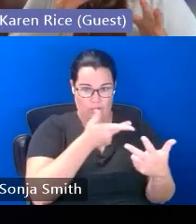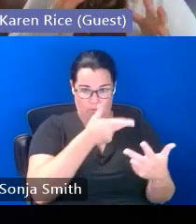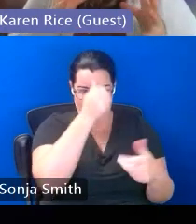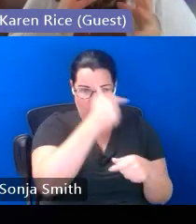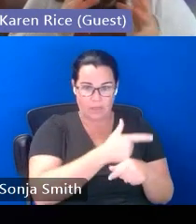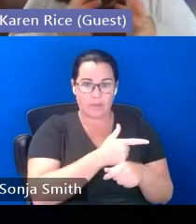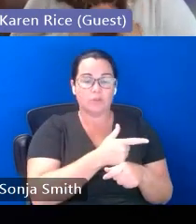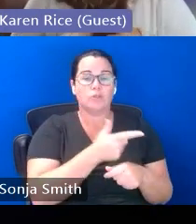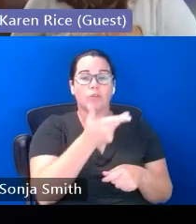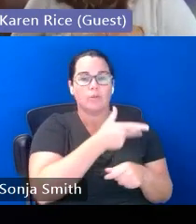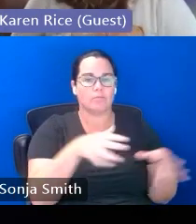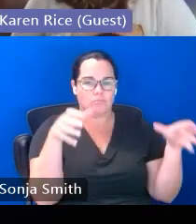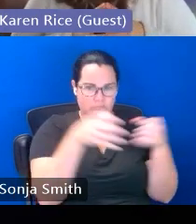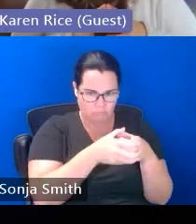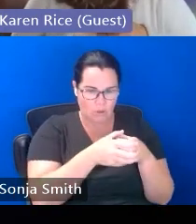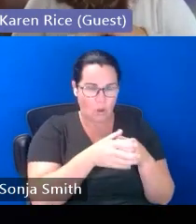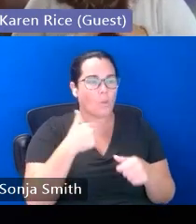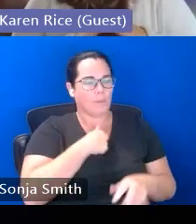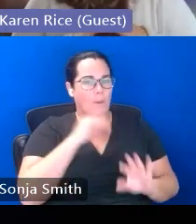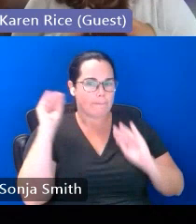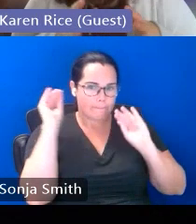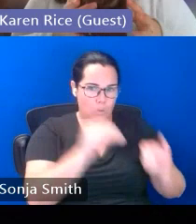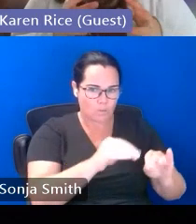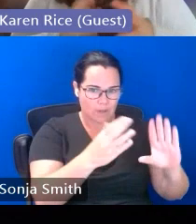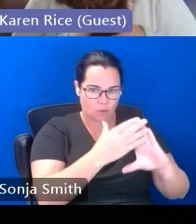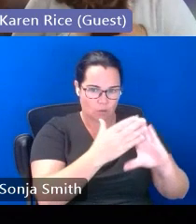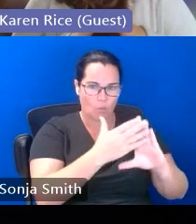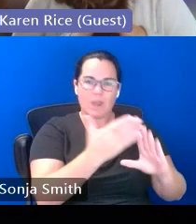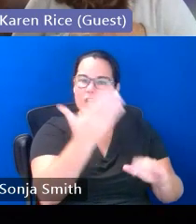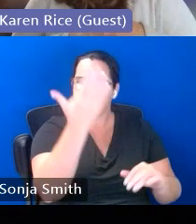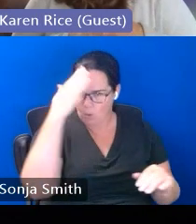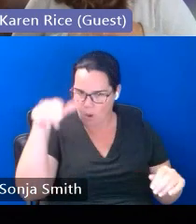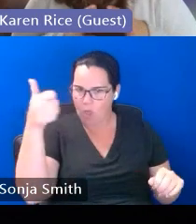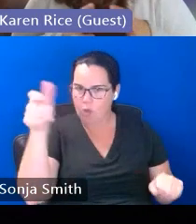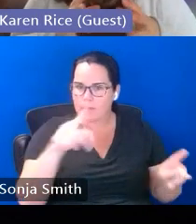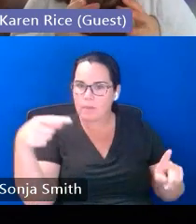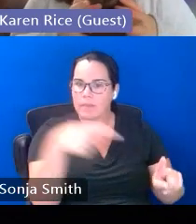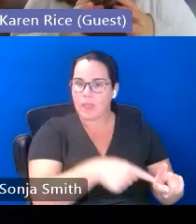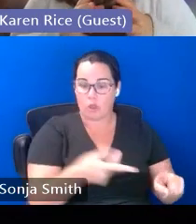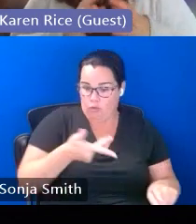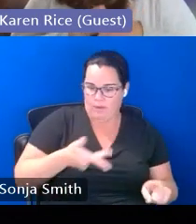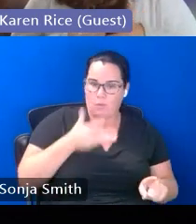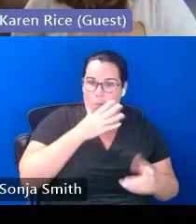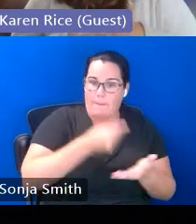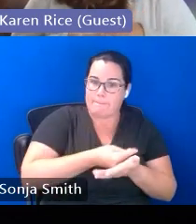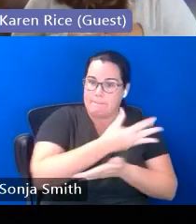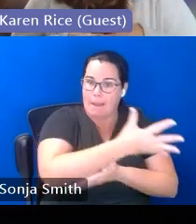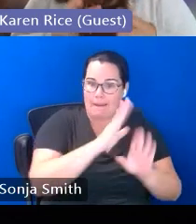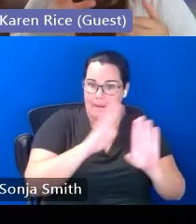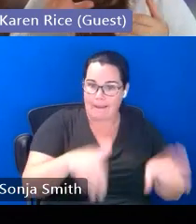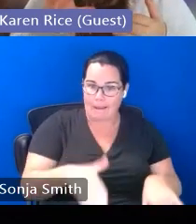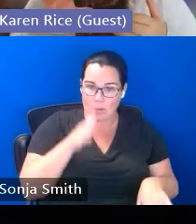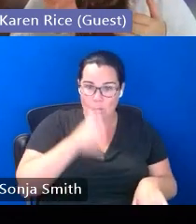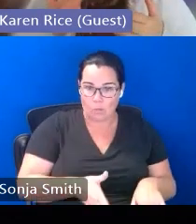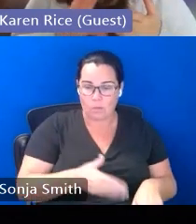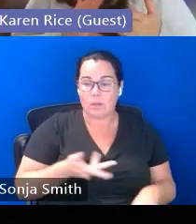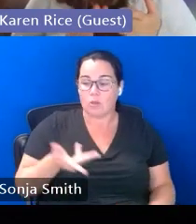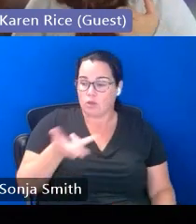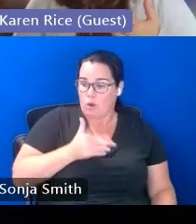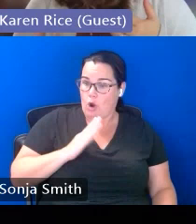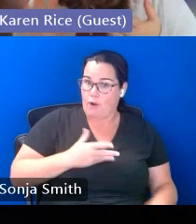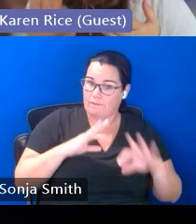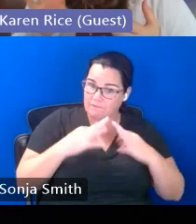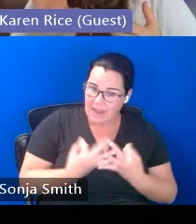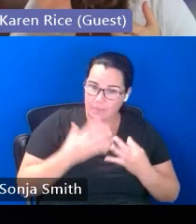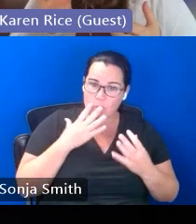we're going to move to this community where we know other people we're going to buy a house together our three families are going to live together we're going to